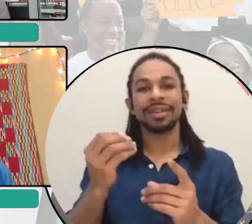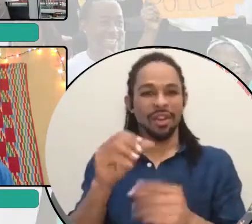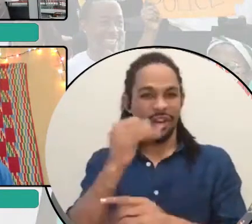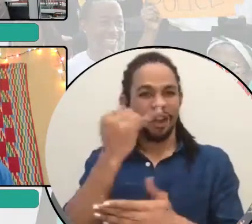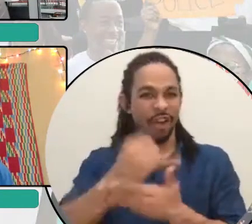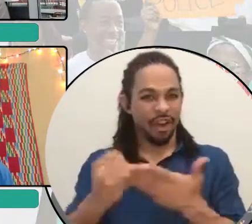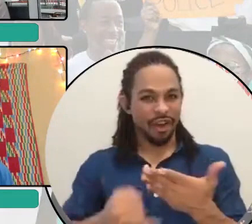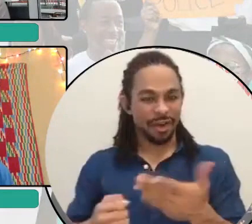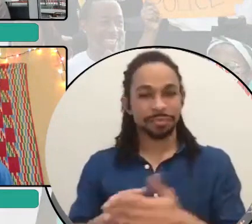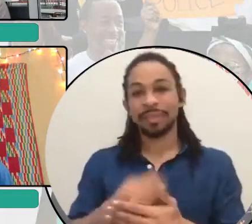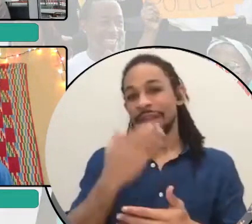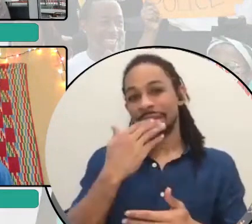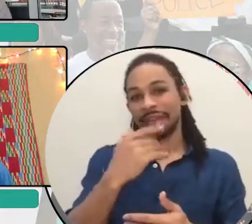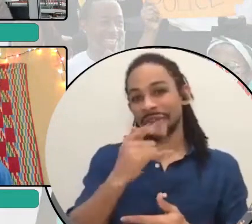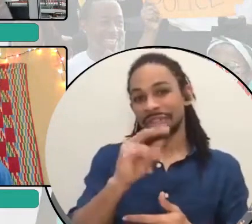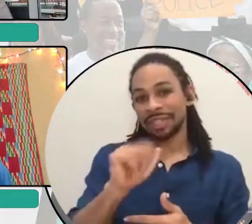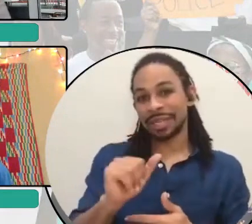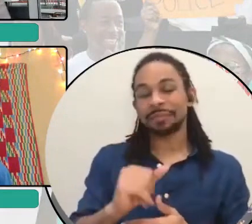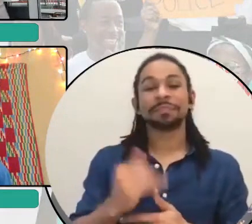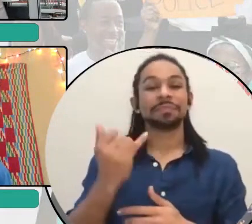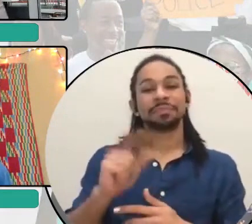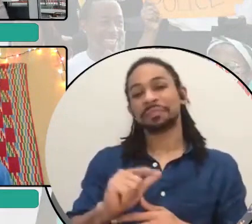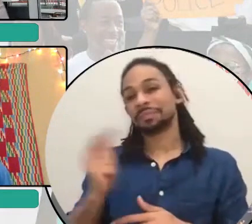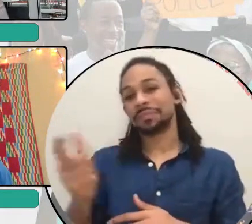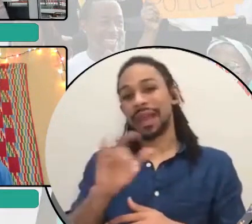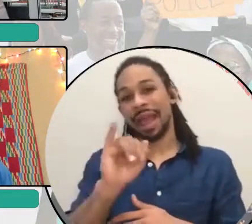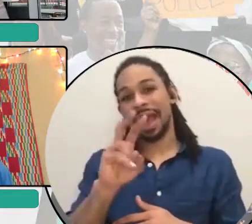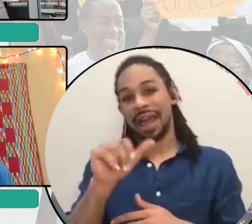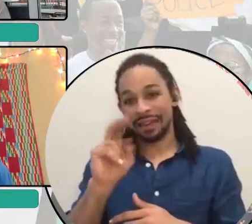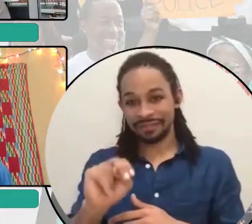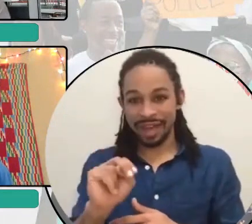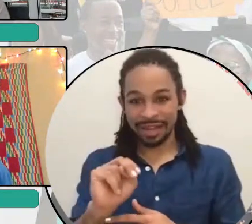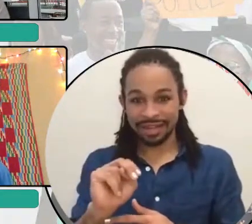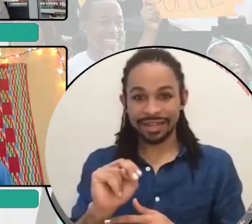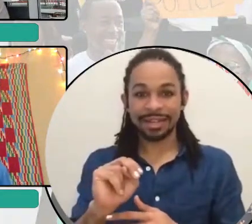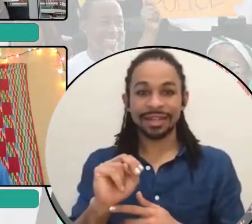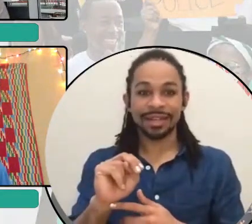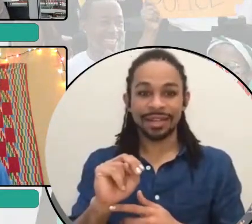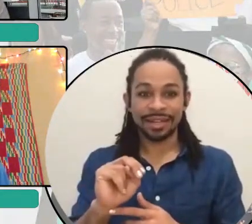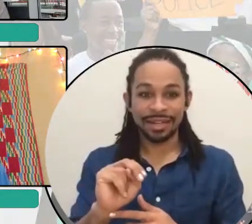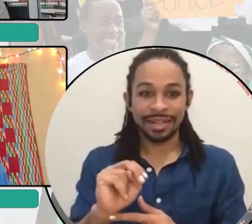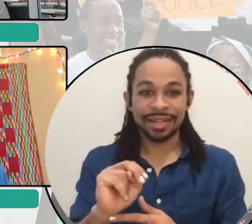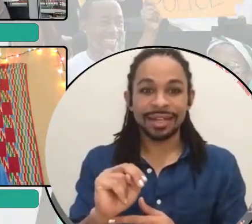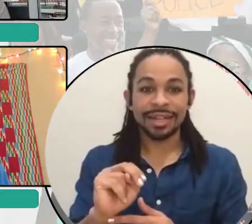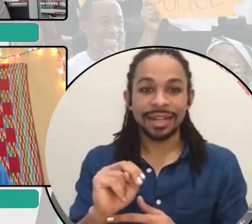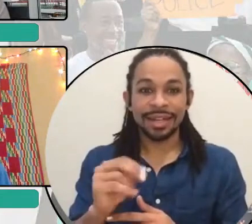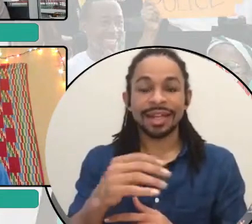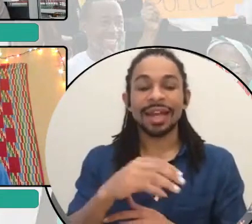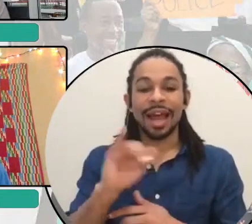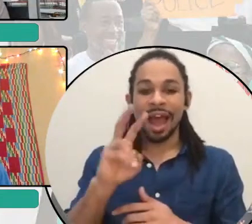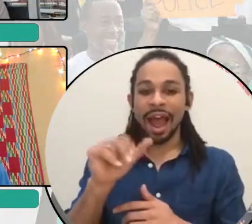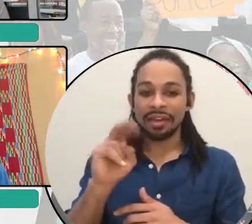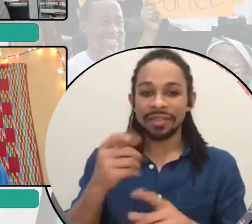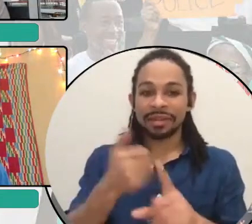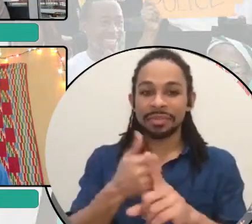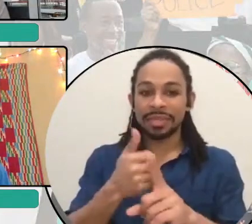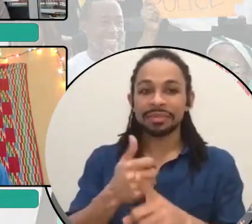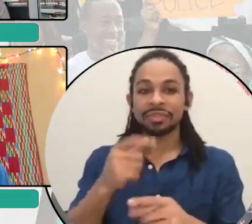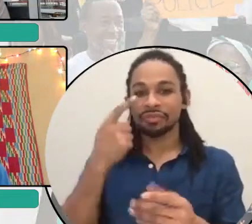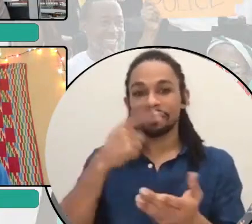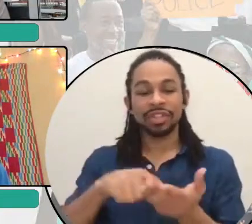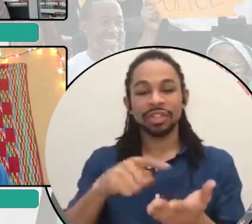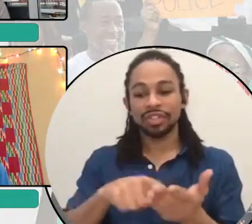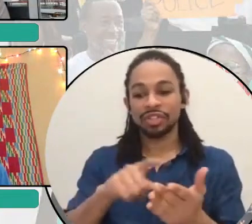Next, we'll go to Ivan Kalab. Ivan is a research assistant at the Social